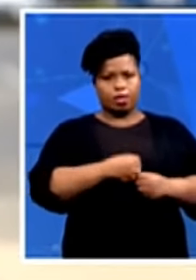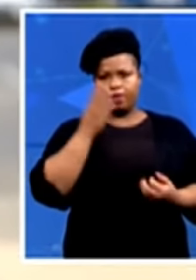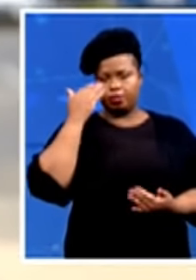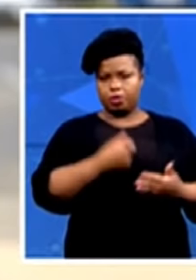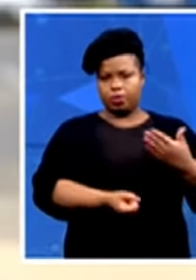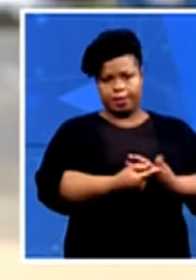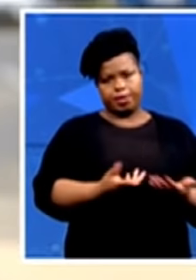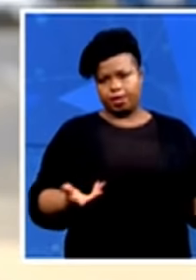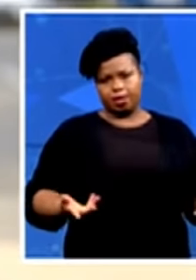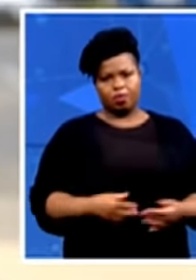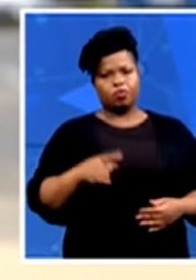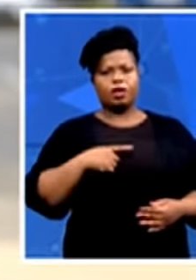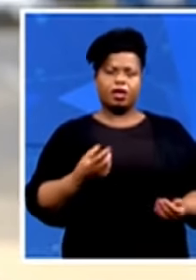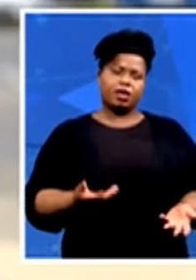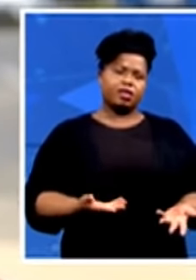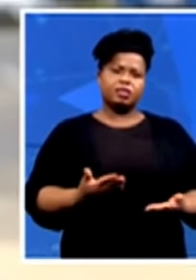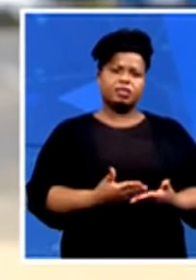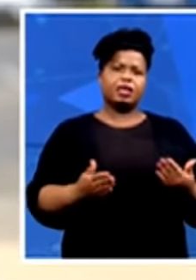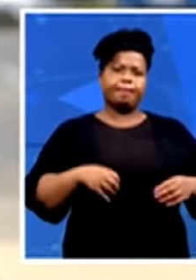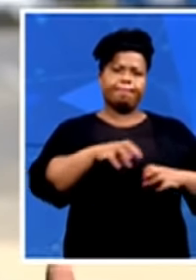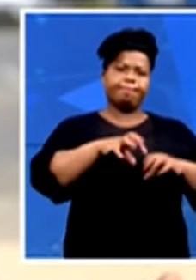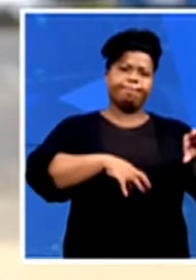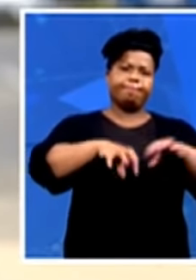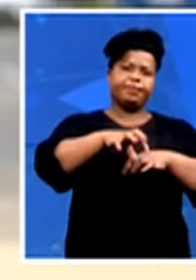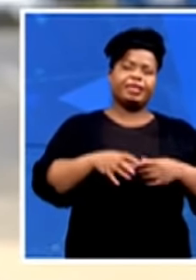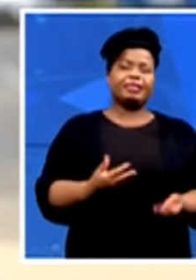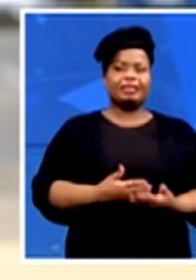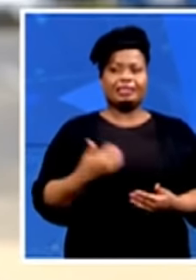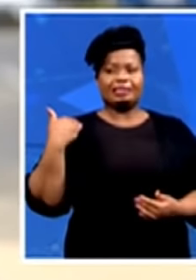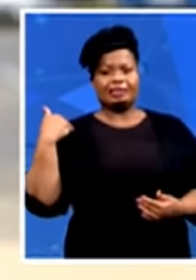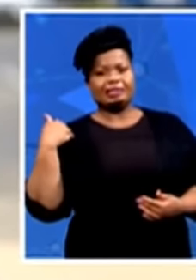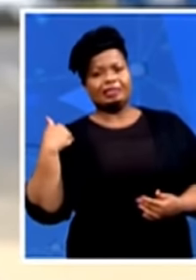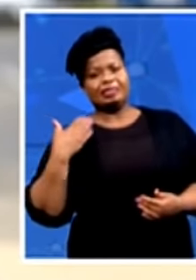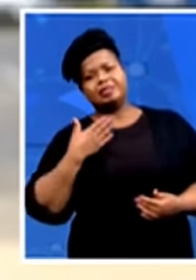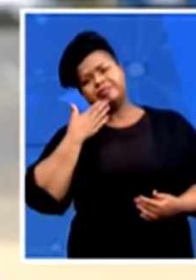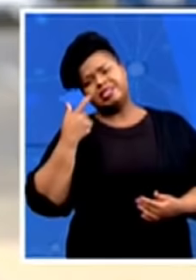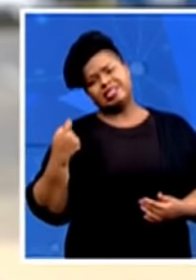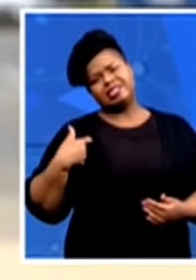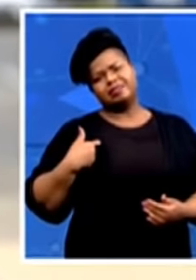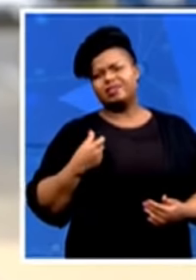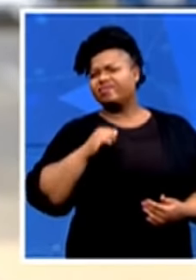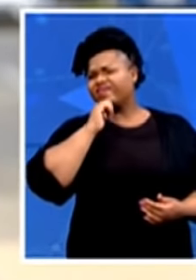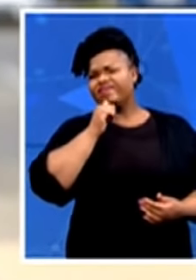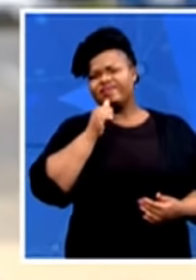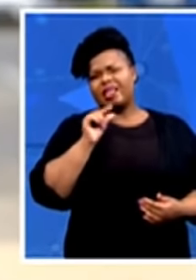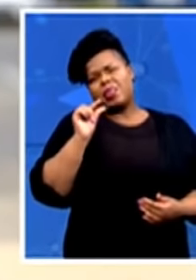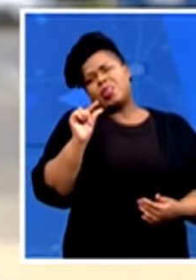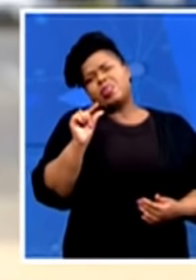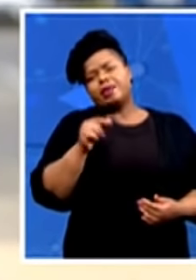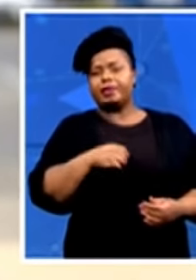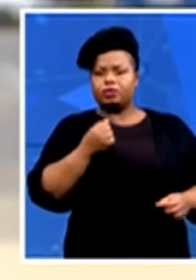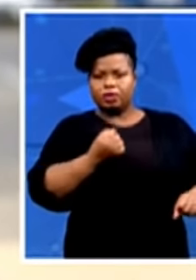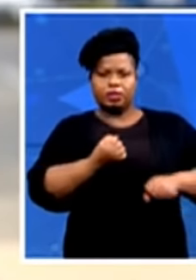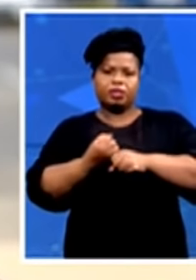relievers. But people still come and pay us as little as long as I can put bread on the trail, four, five. That's when you see the